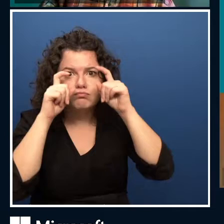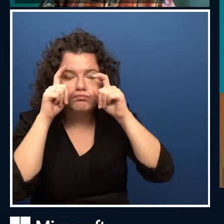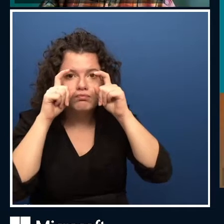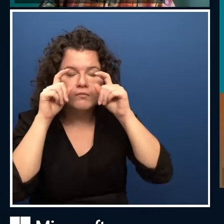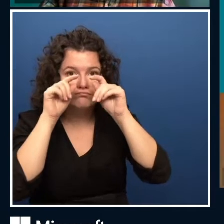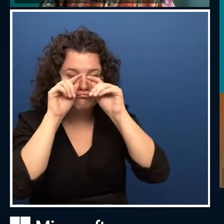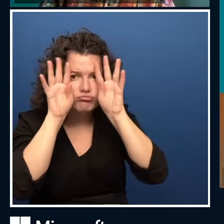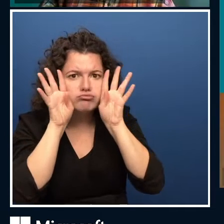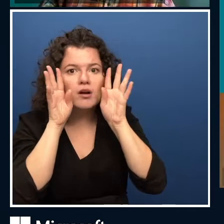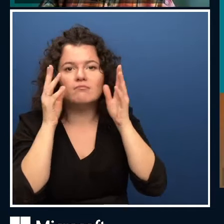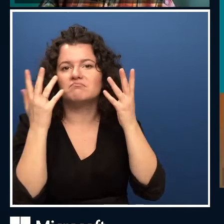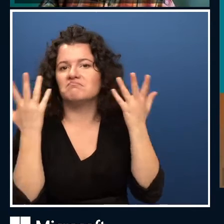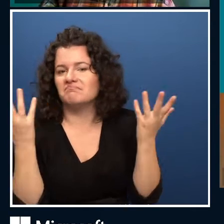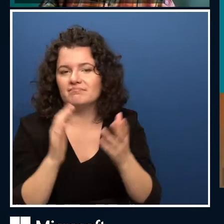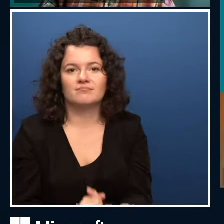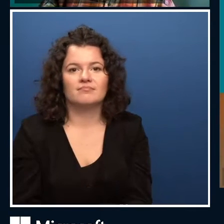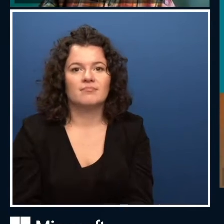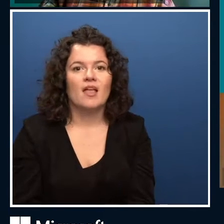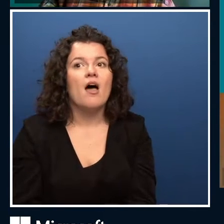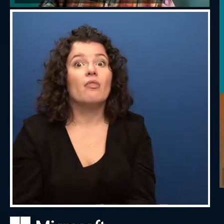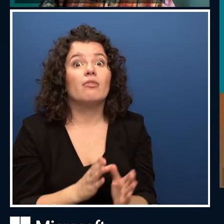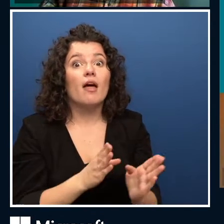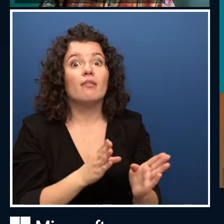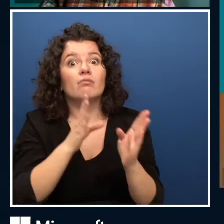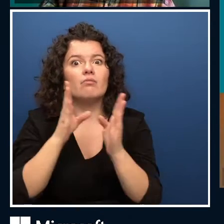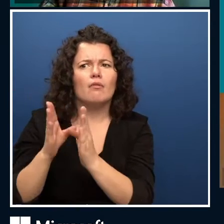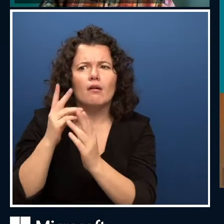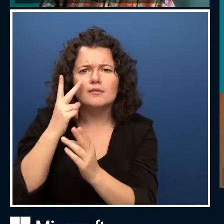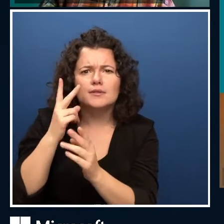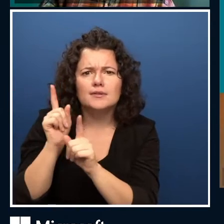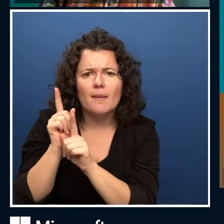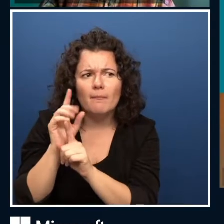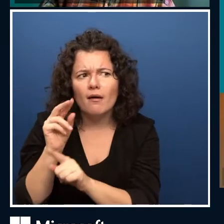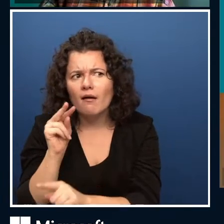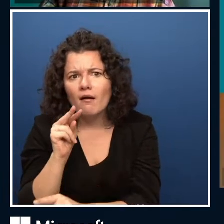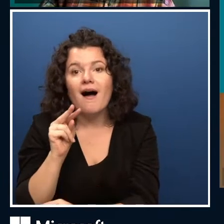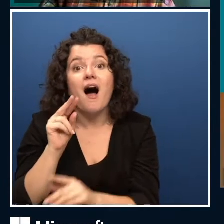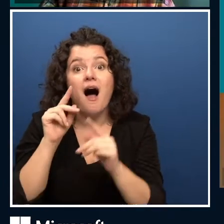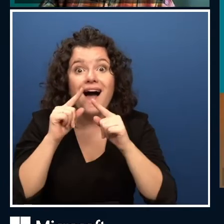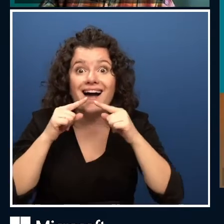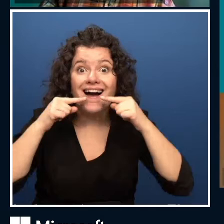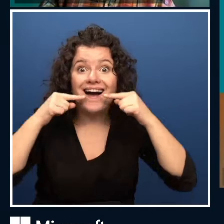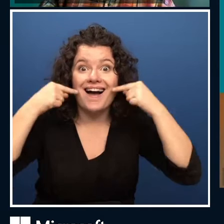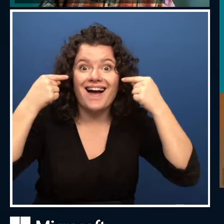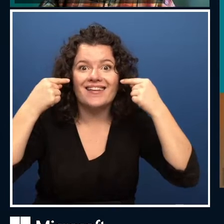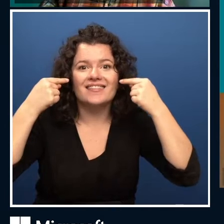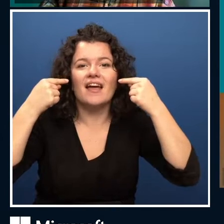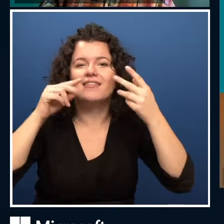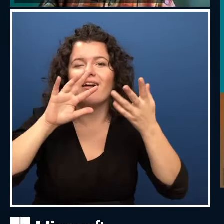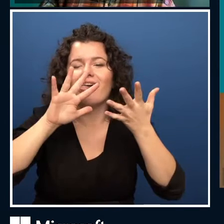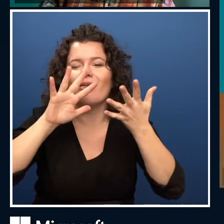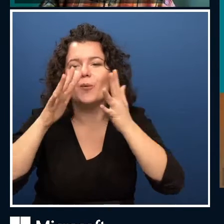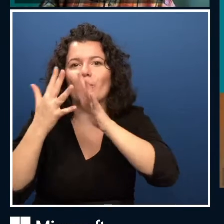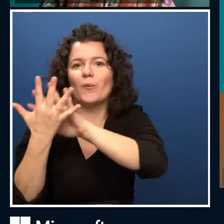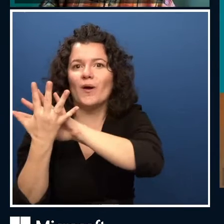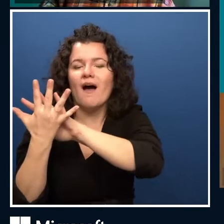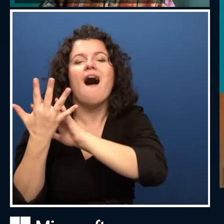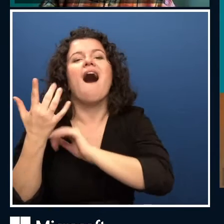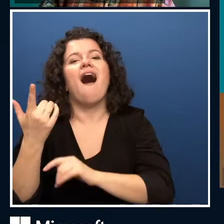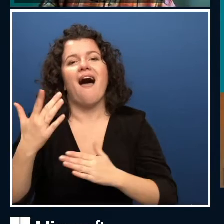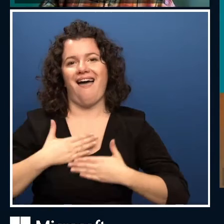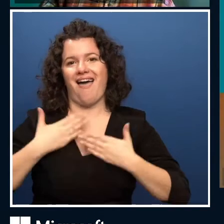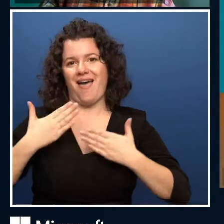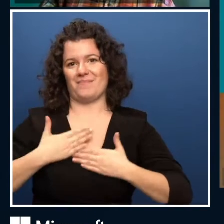like emotions. Is Hank smiling? So it's saying he is pretty happy at 83%. We're pretty sure he's happy in this picture.